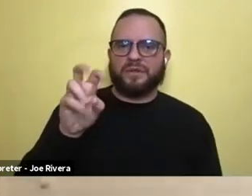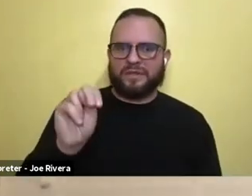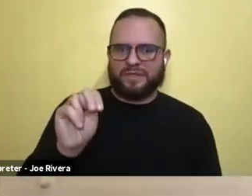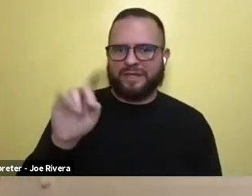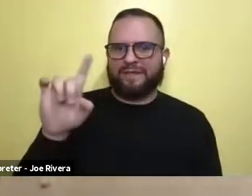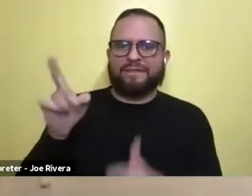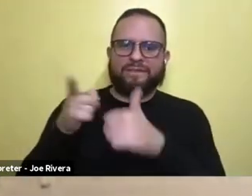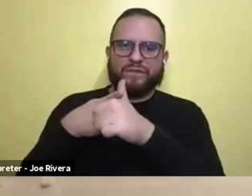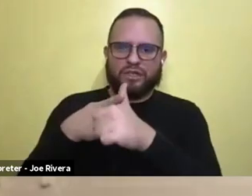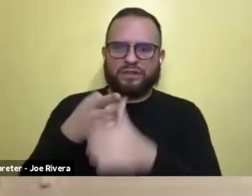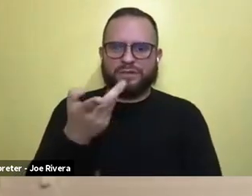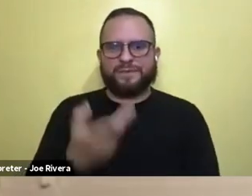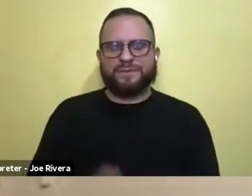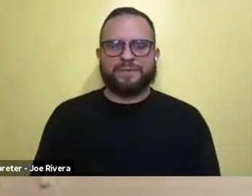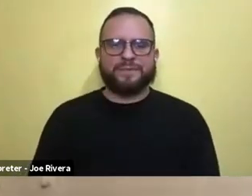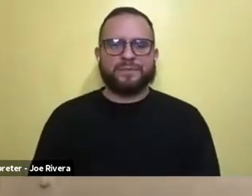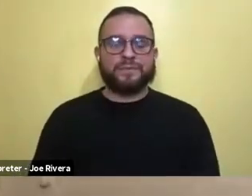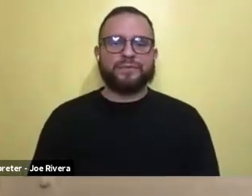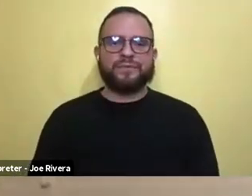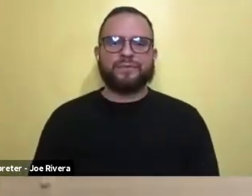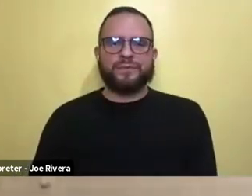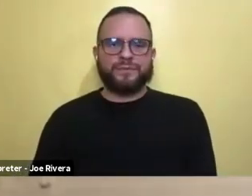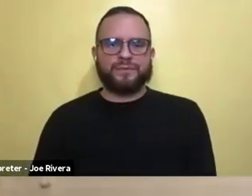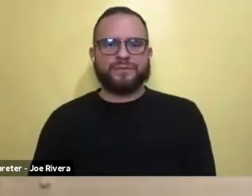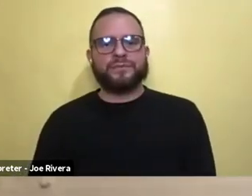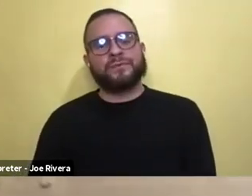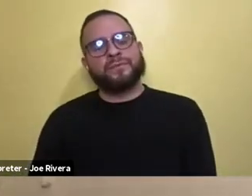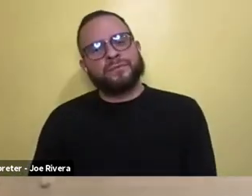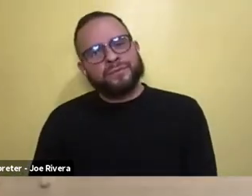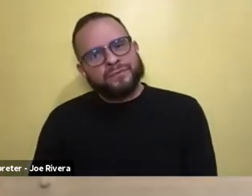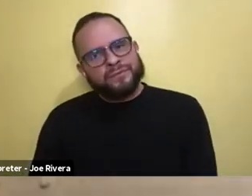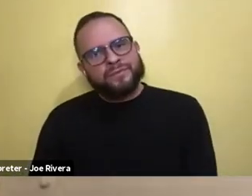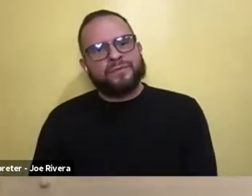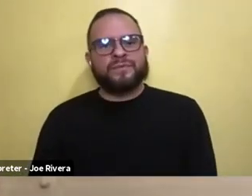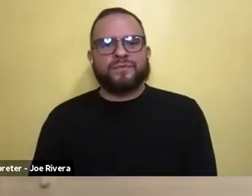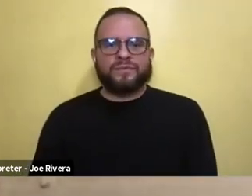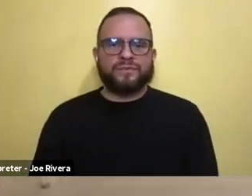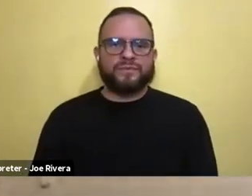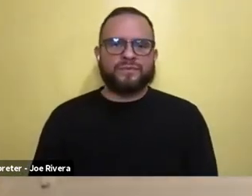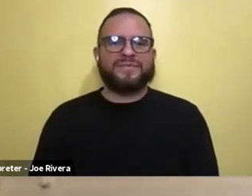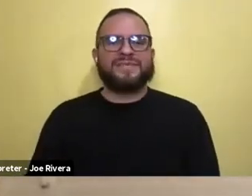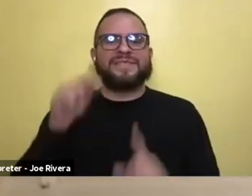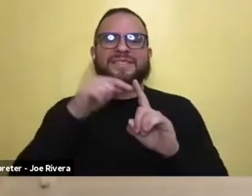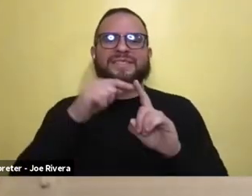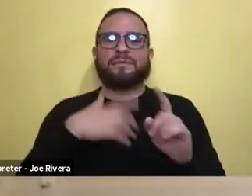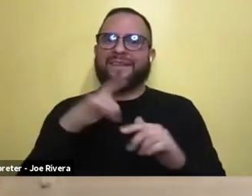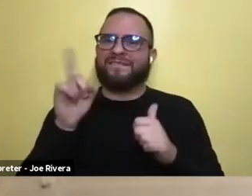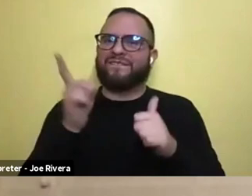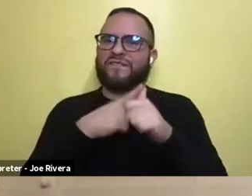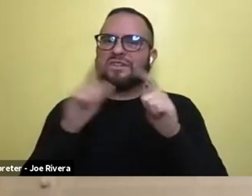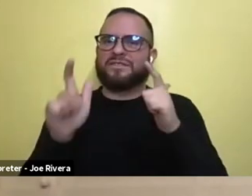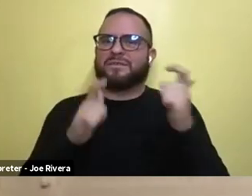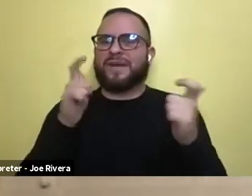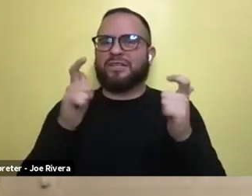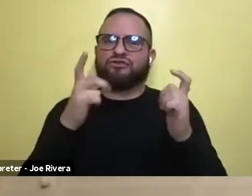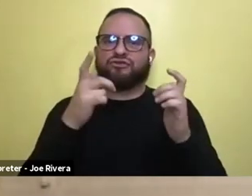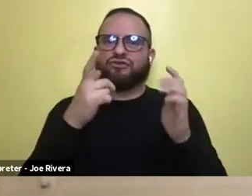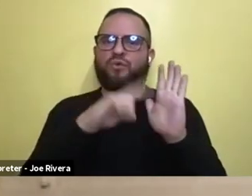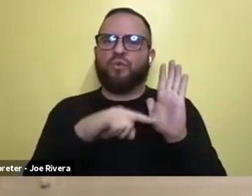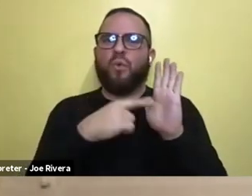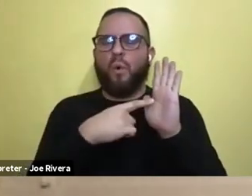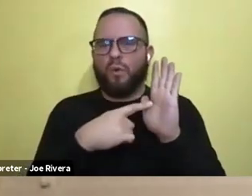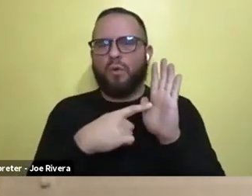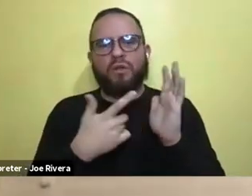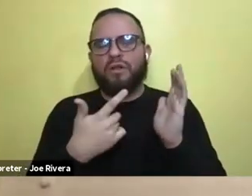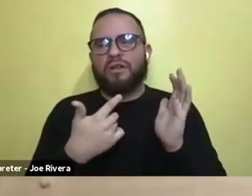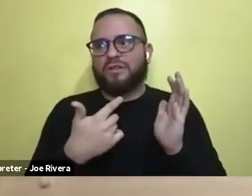Um, well, so this was really my, my first major role, right? Um, so when I came into this, I